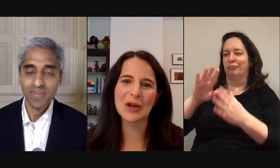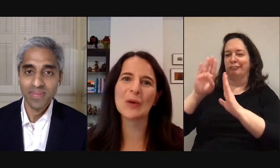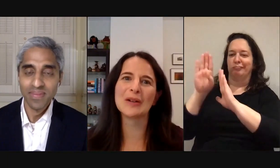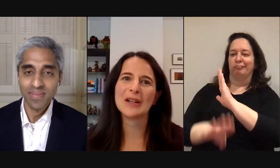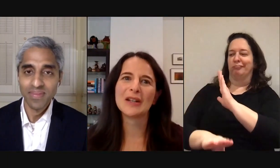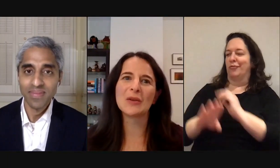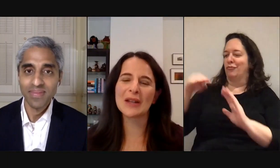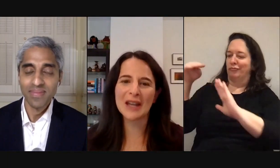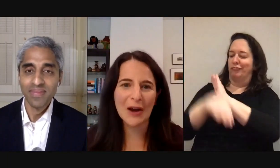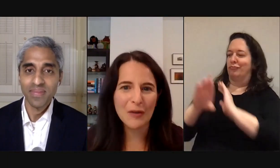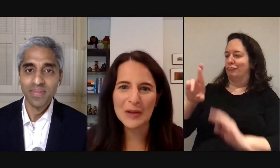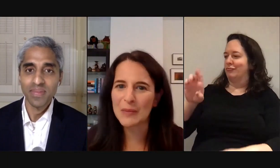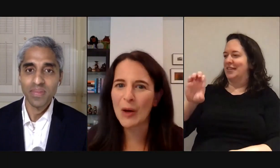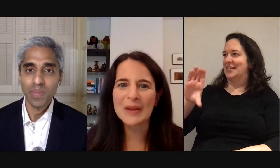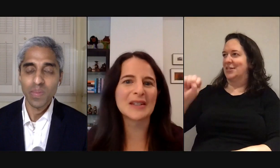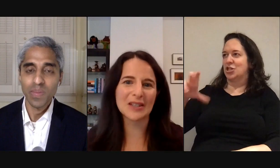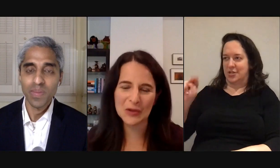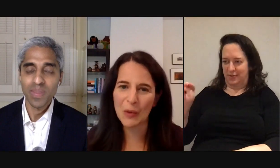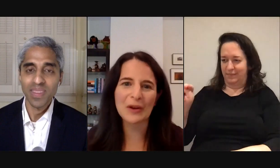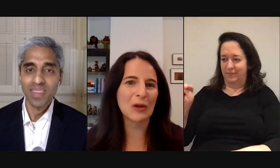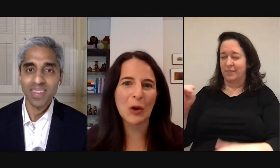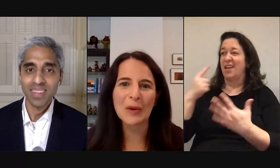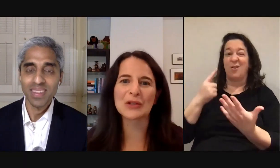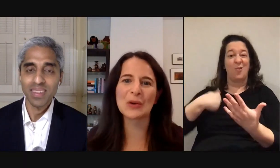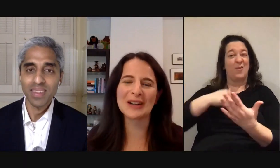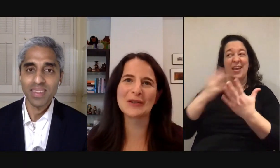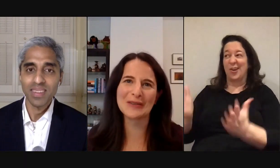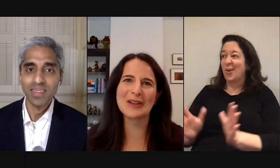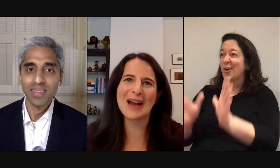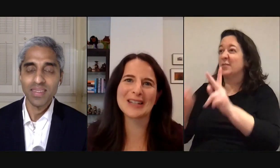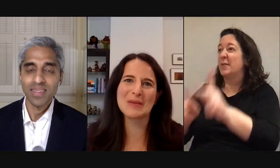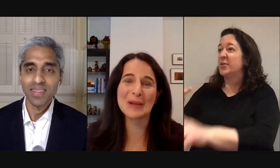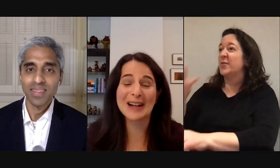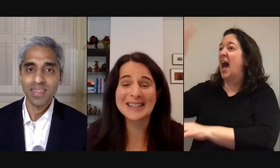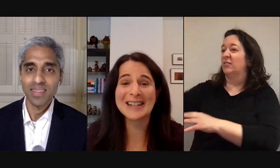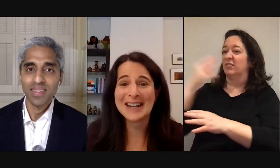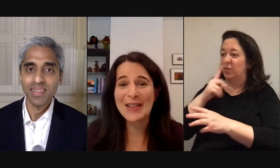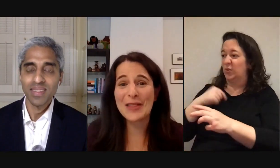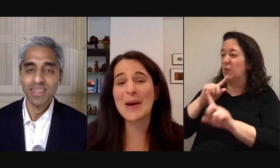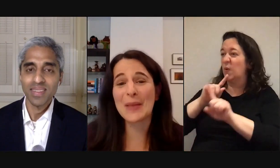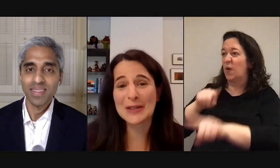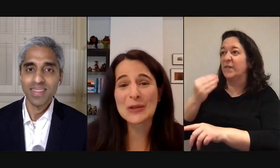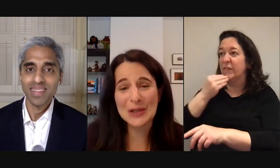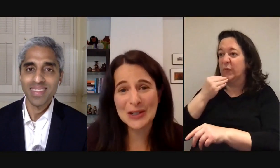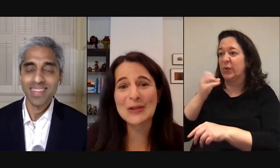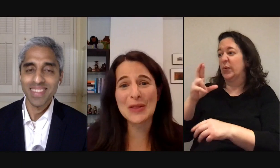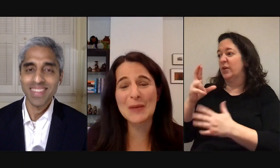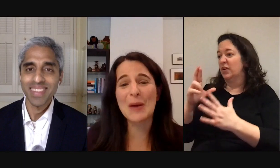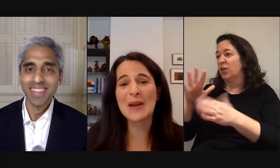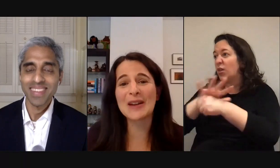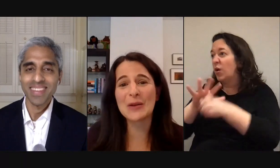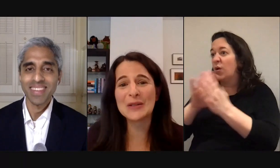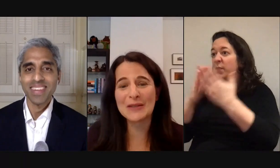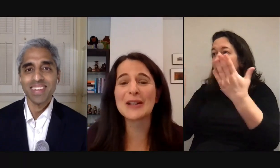urge people to go and you know get takeout from a small business you know support a local bookstore it's sort of like you're asking people actually think about that socially too